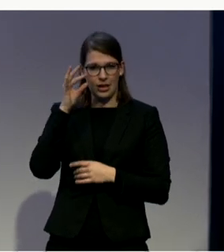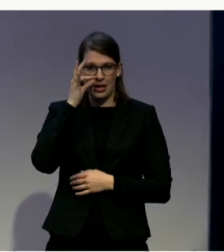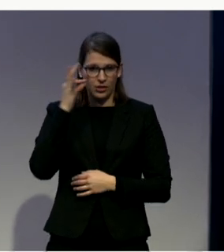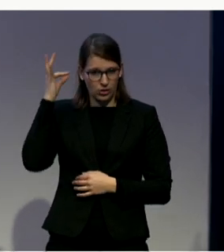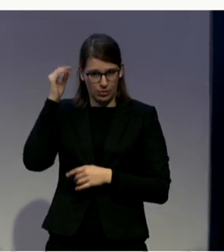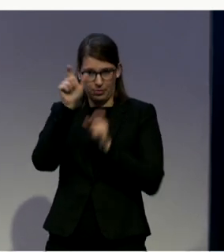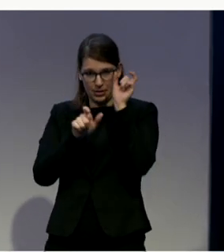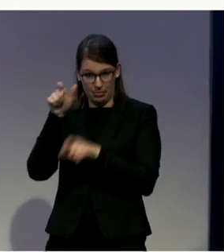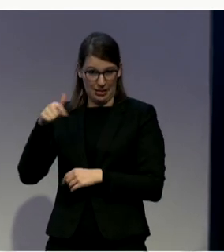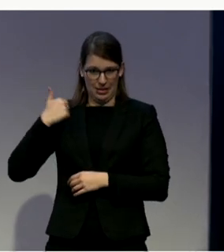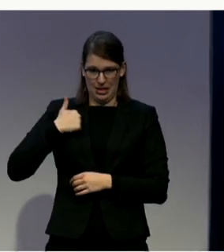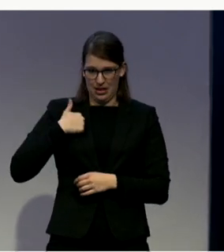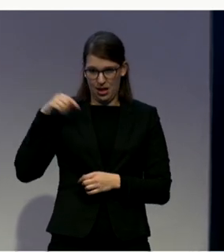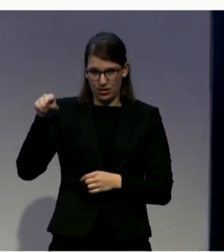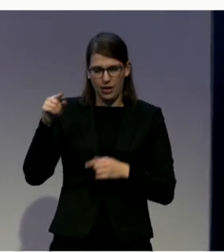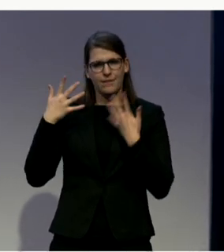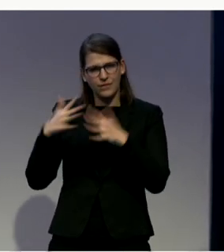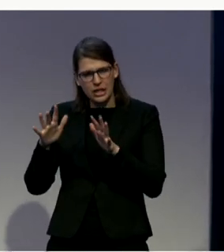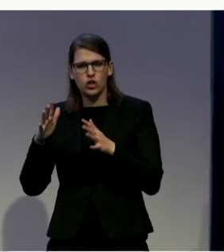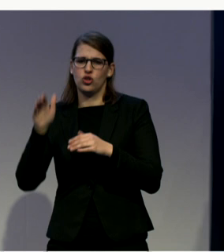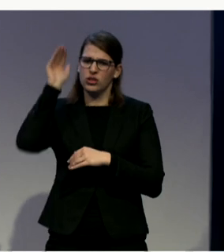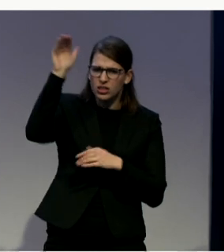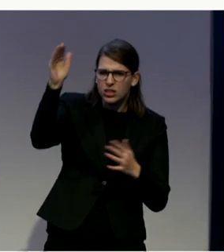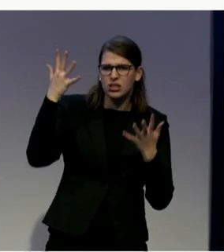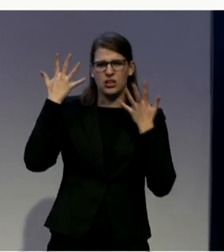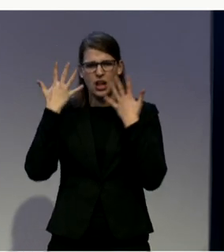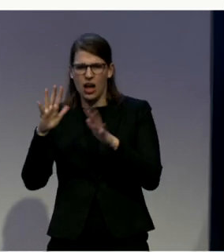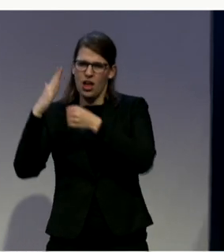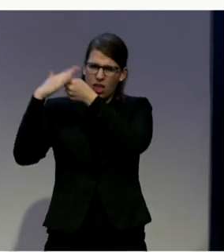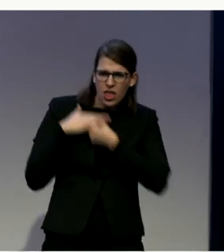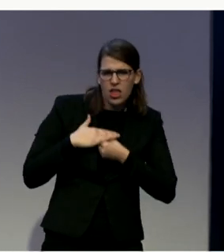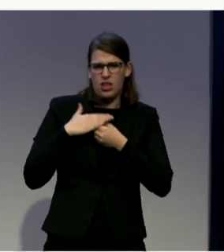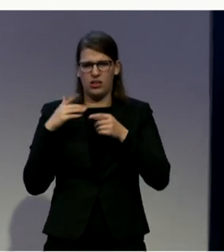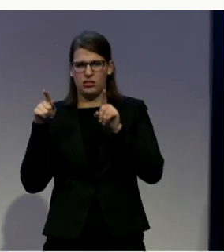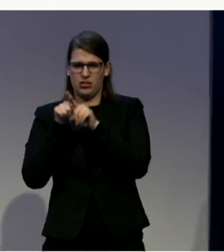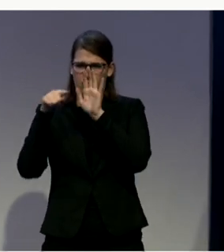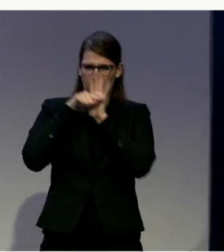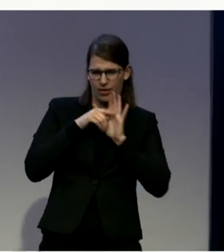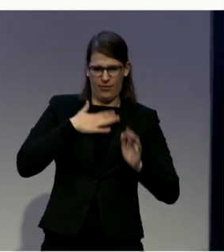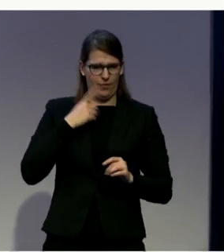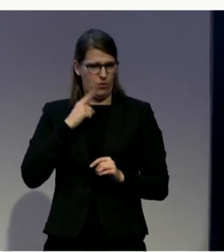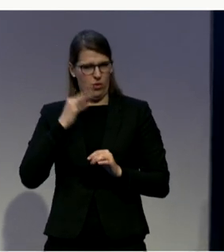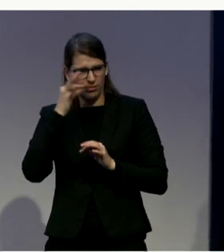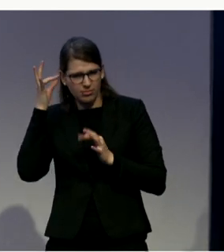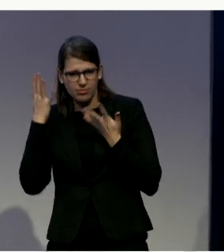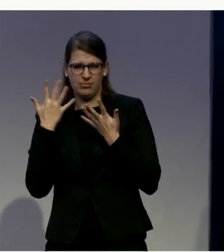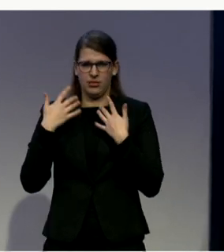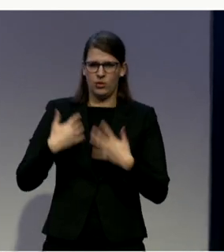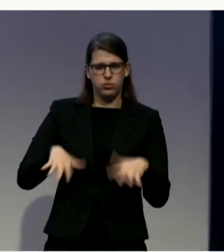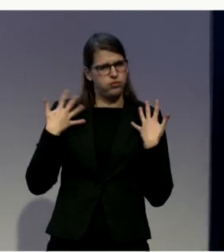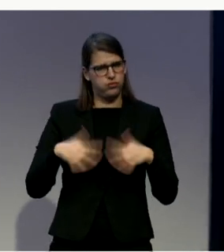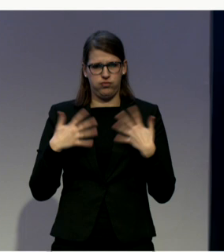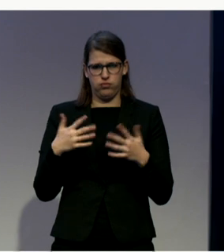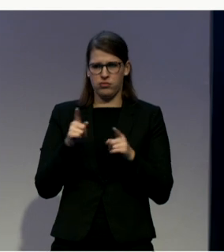discrimination. They experience a lot of very, very severe poverty.